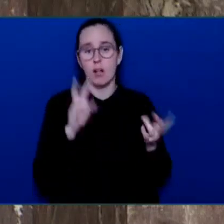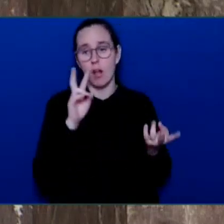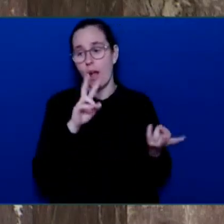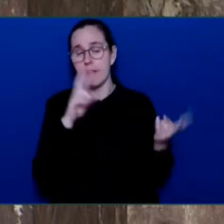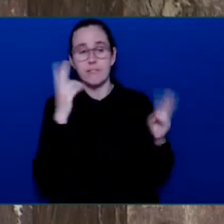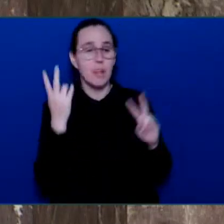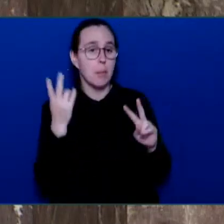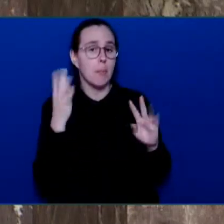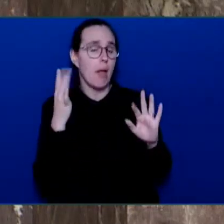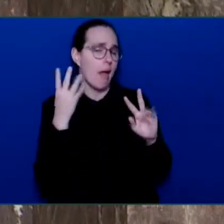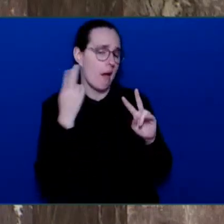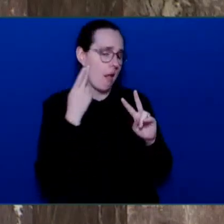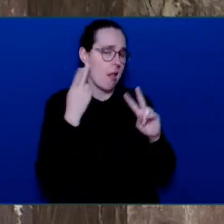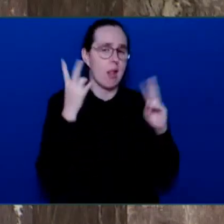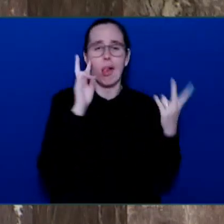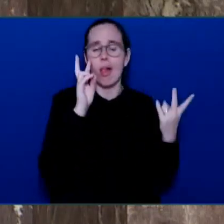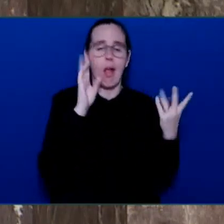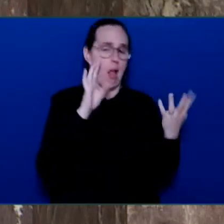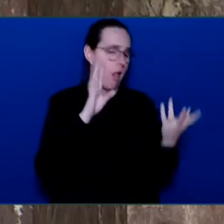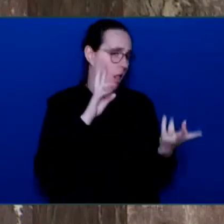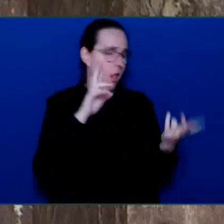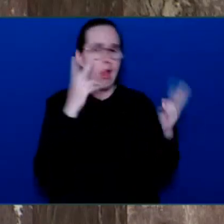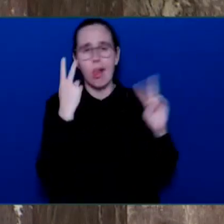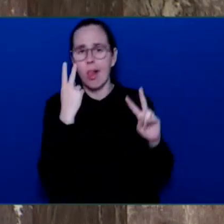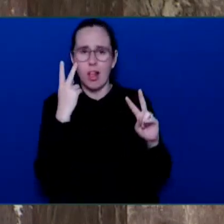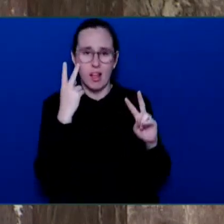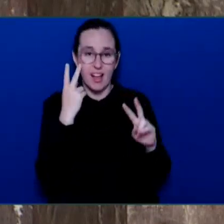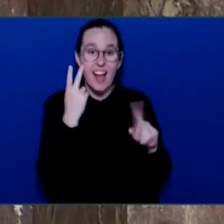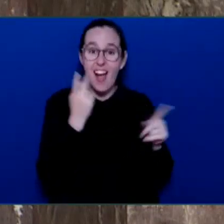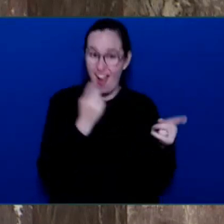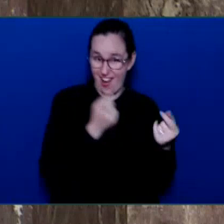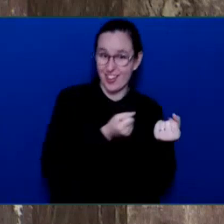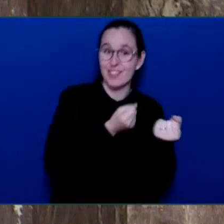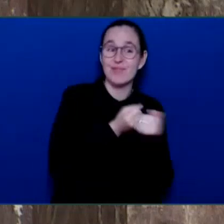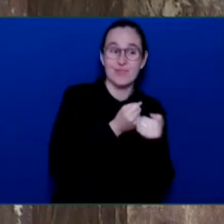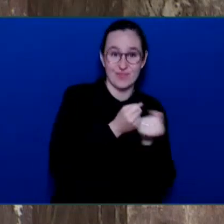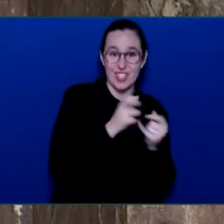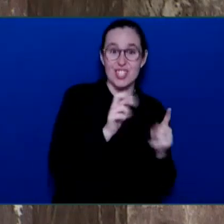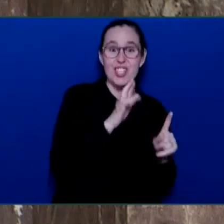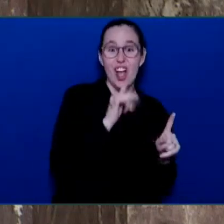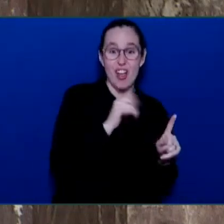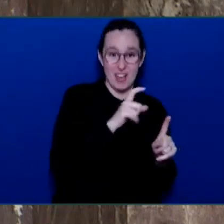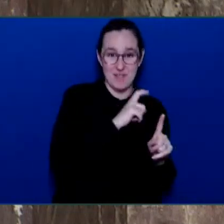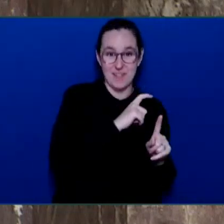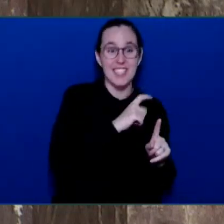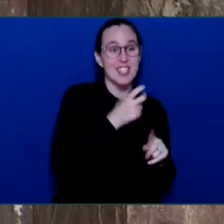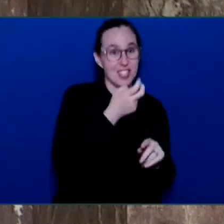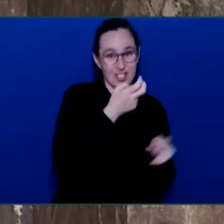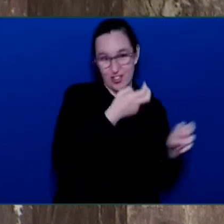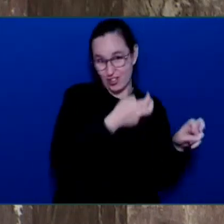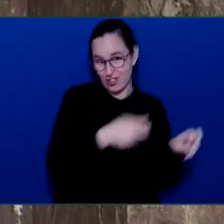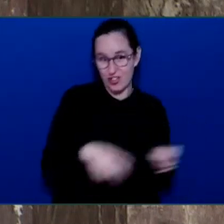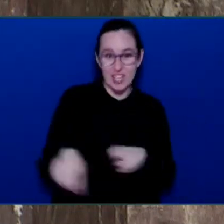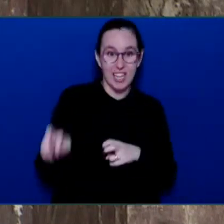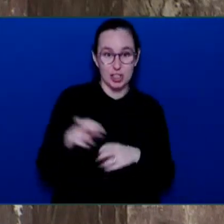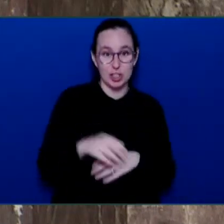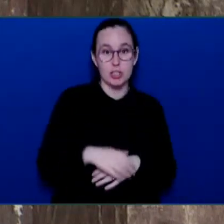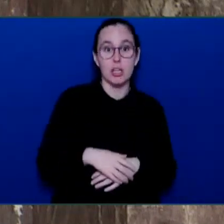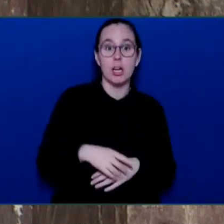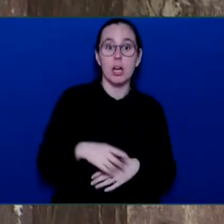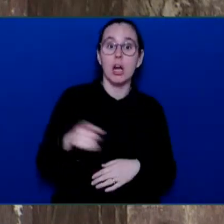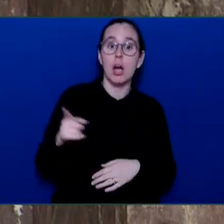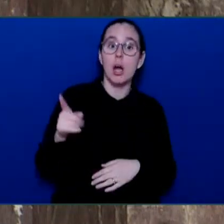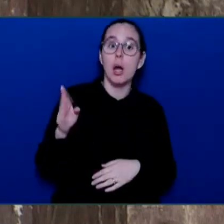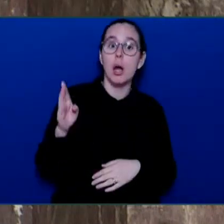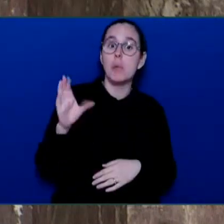Then the BC Conservative Party says we're against it. They switch their position, Honourable Speaker. We bring in short-term...